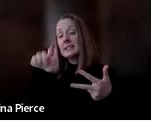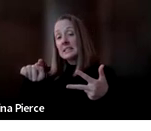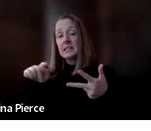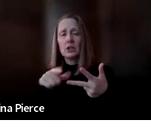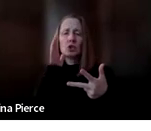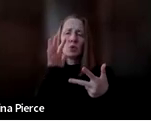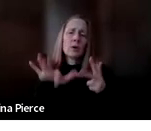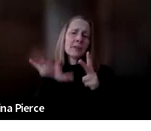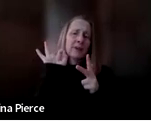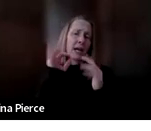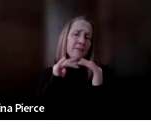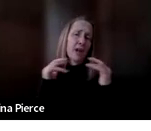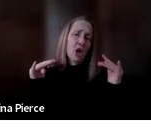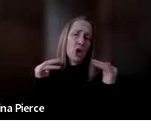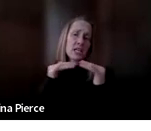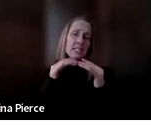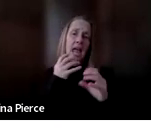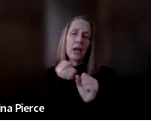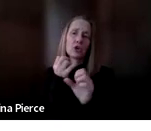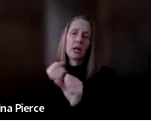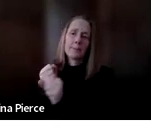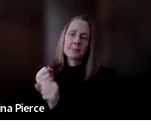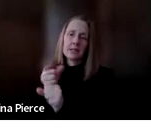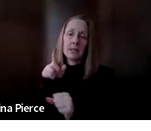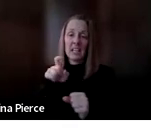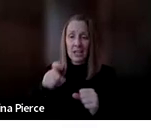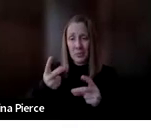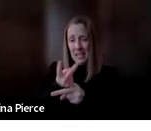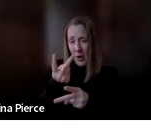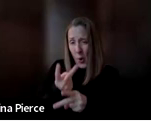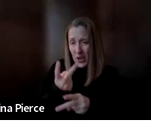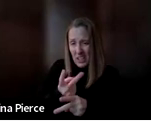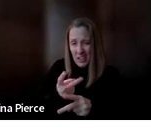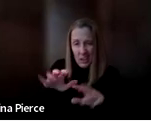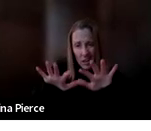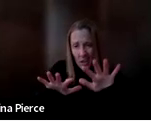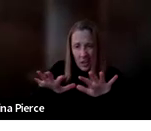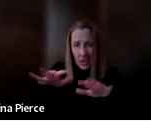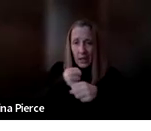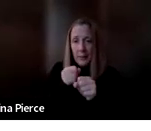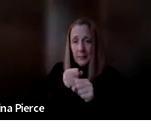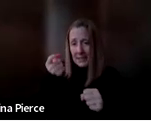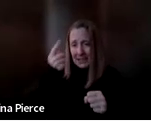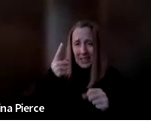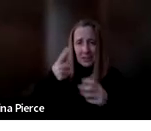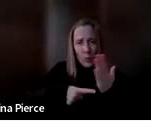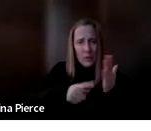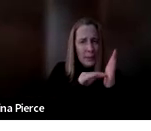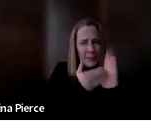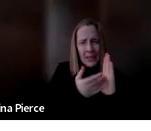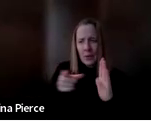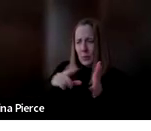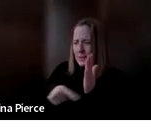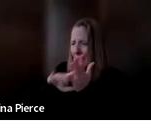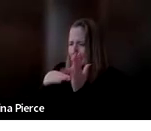all sorts of other acronyms that need to be decoded and need to make sense. That is what we do at Michigan Alliance for Families is help people.